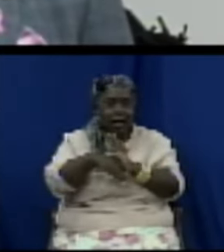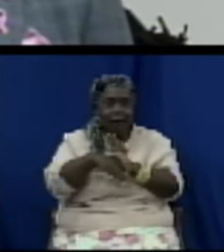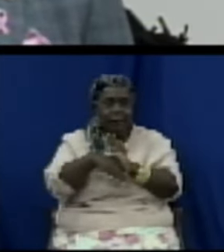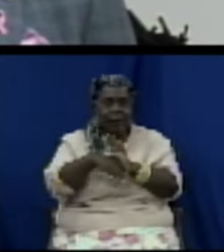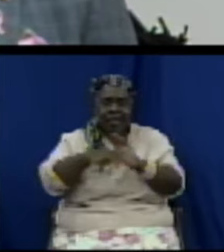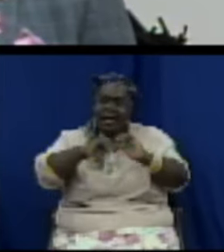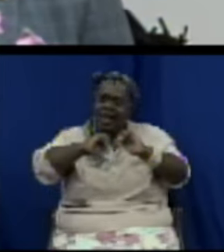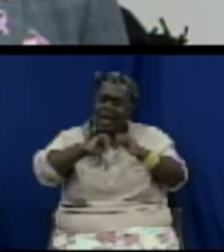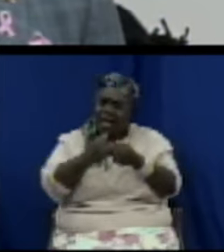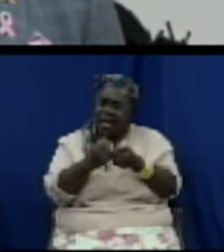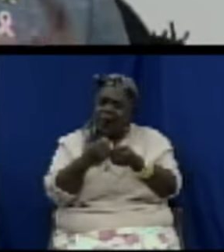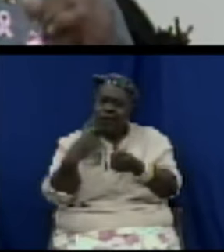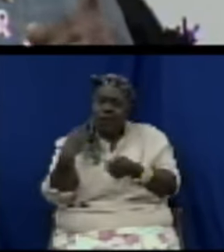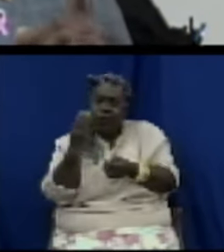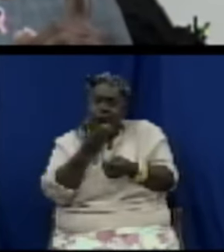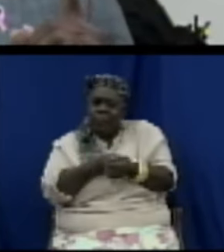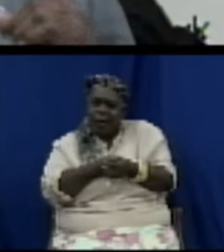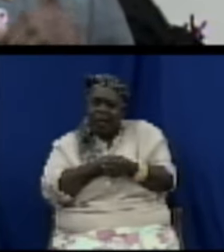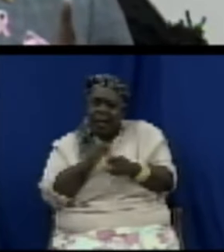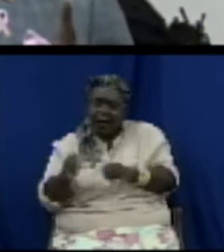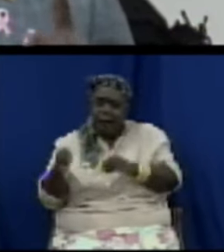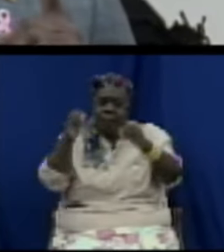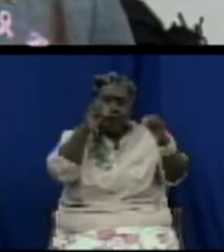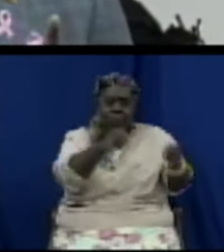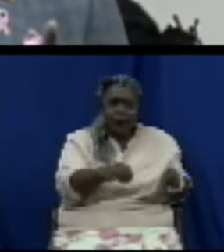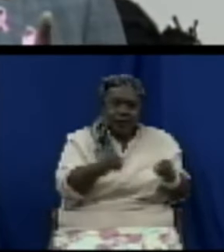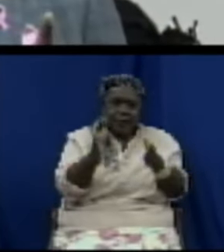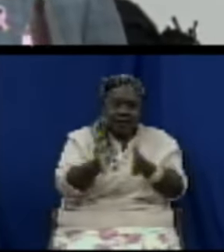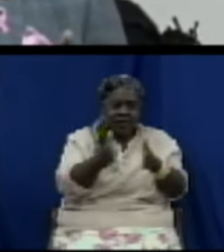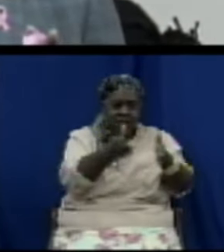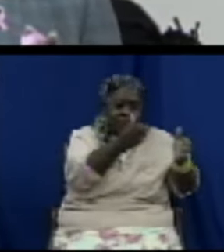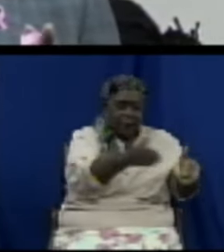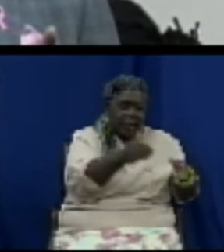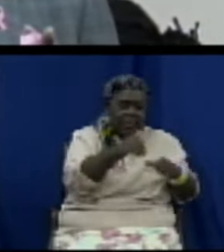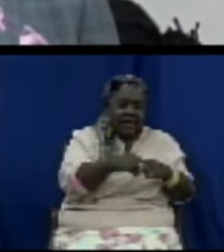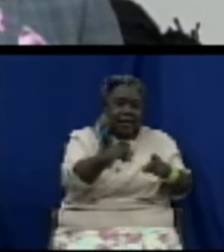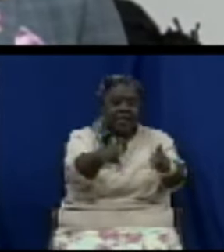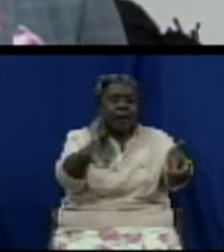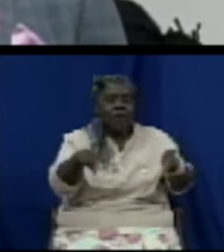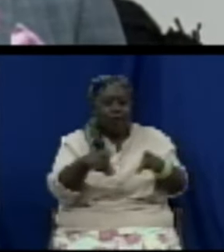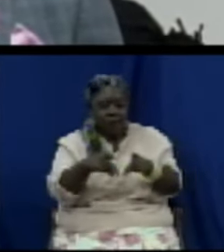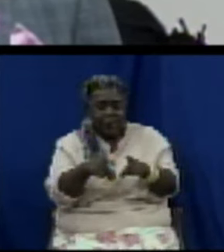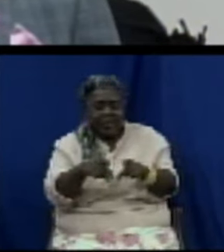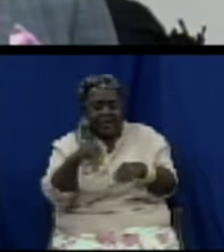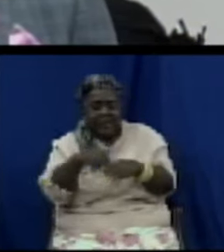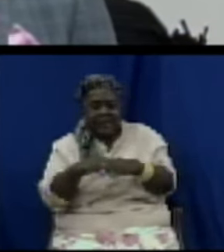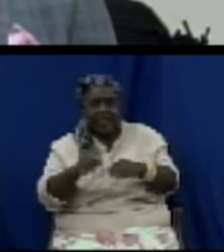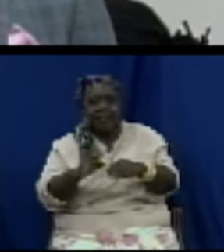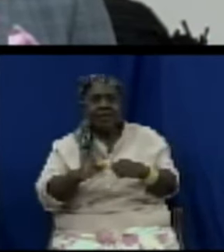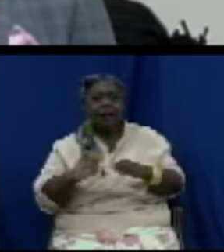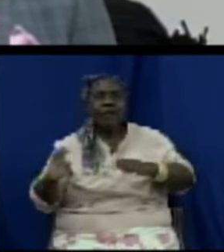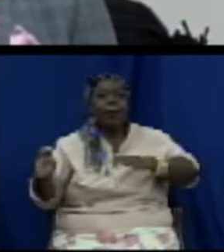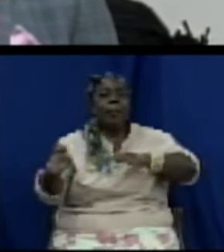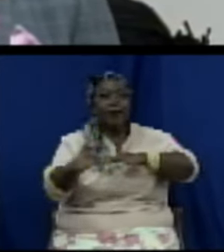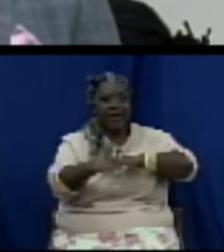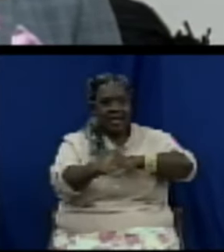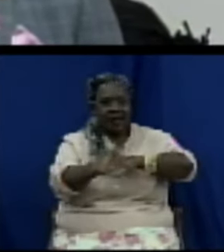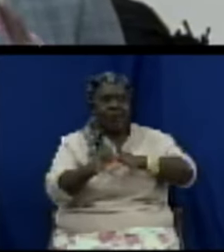that framework to once and for all deal with the issue in the Caribbean. And so I will take over,